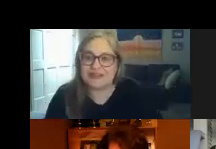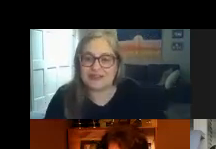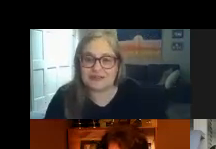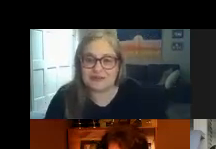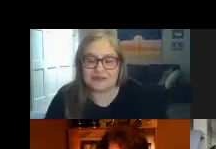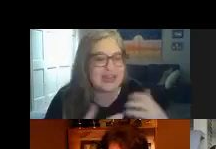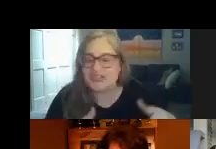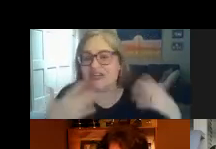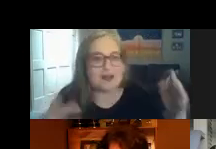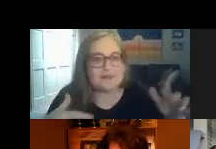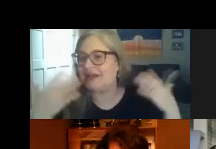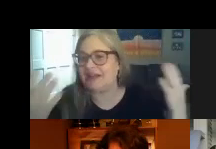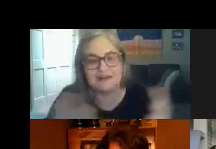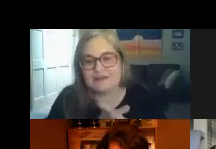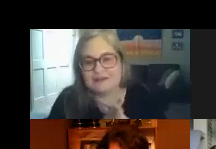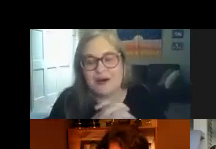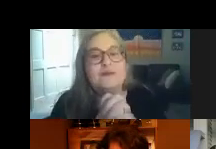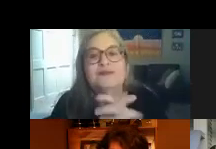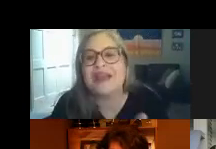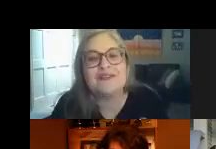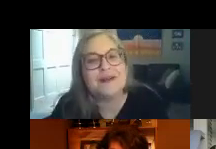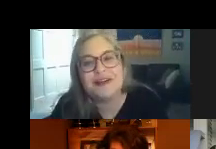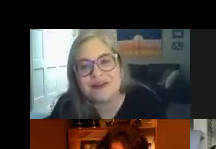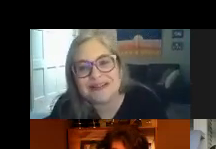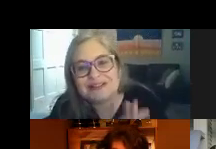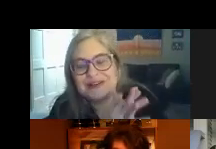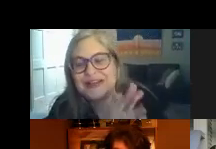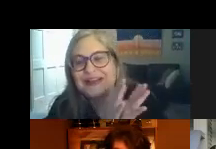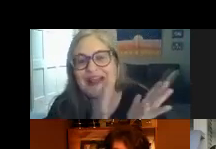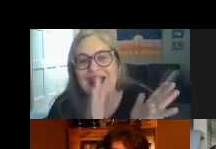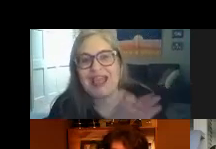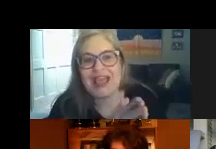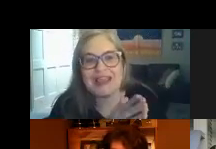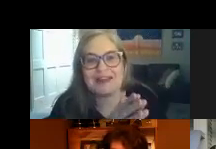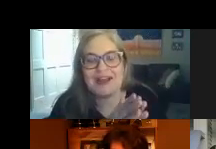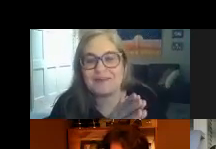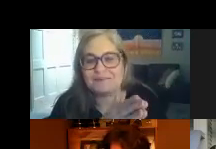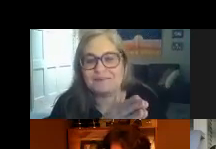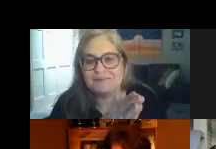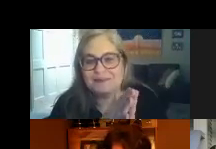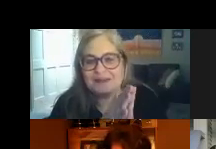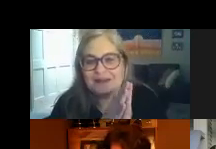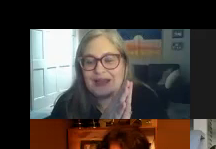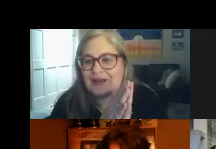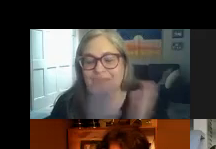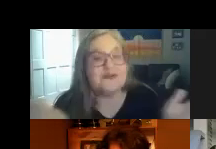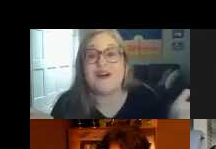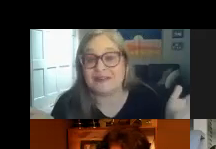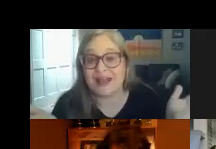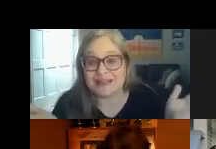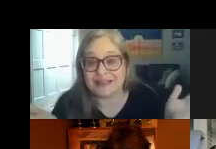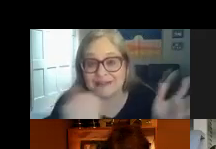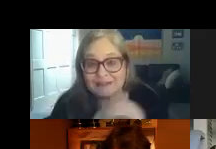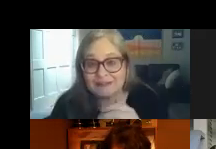together to change it update it hopefully everybody agrees to it and um you